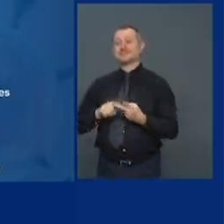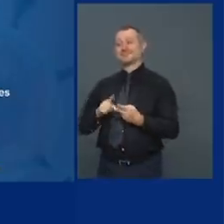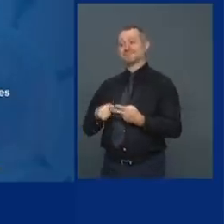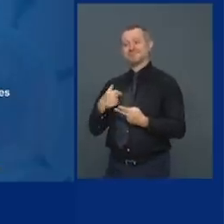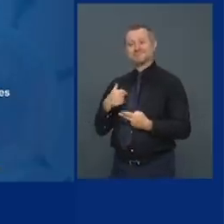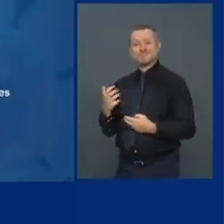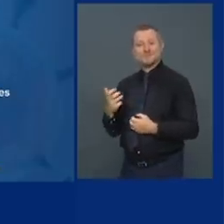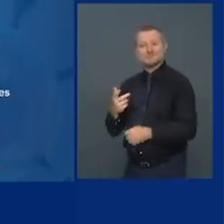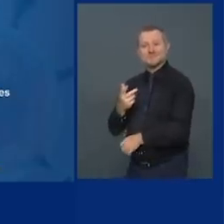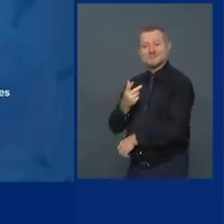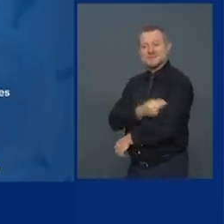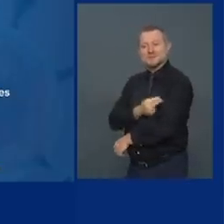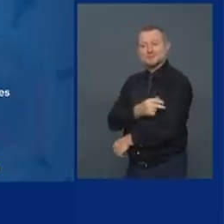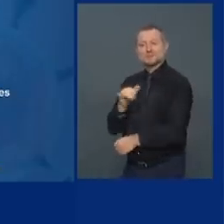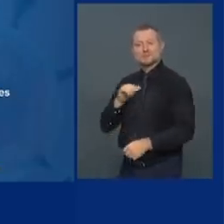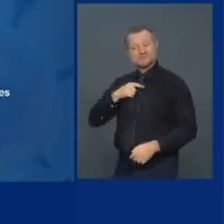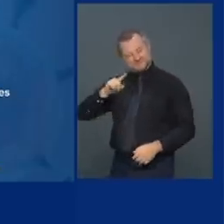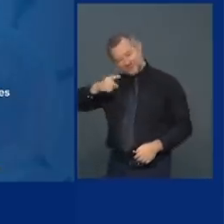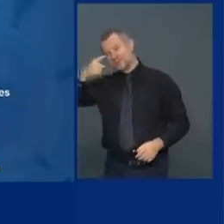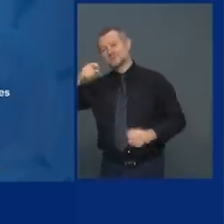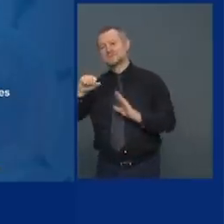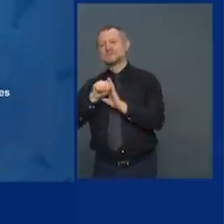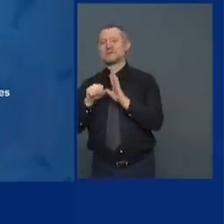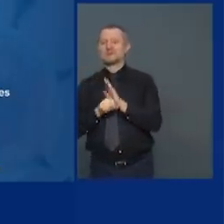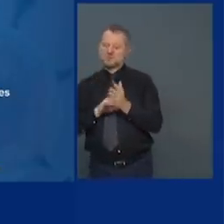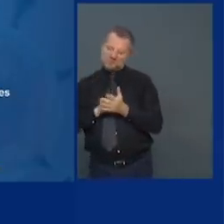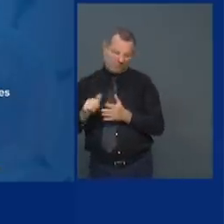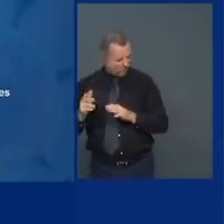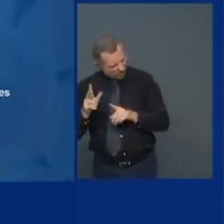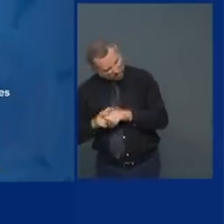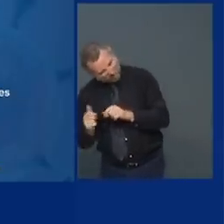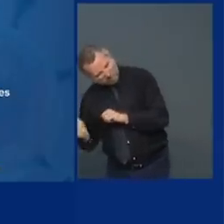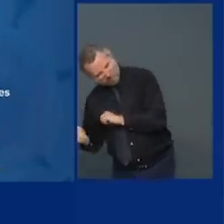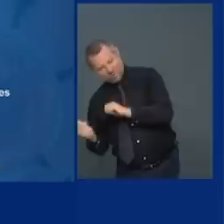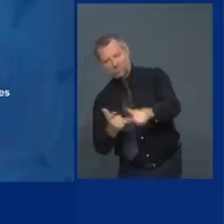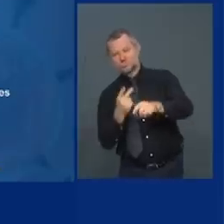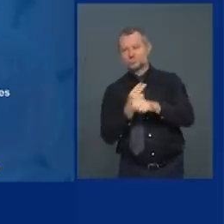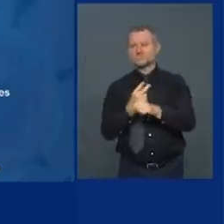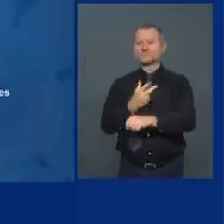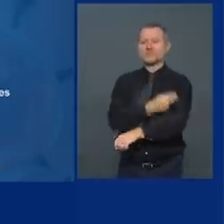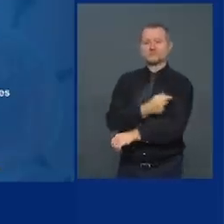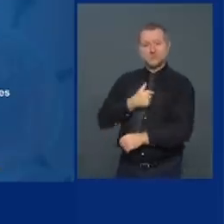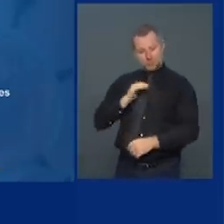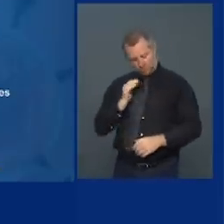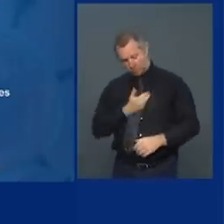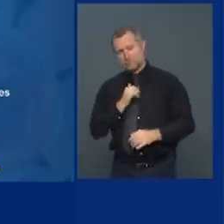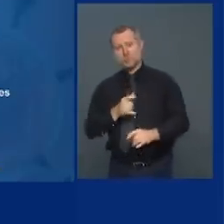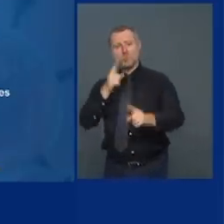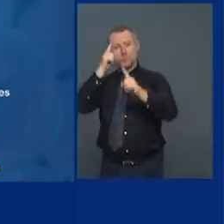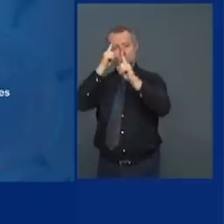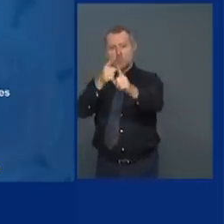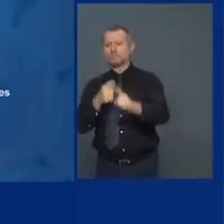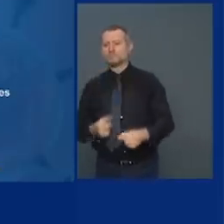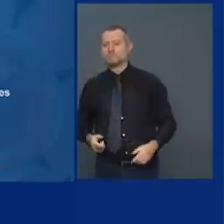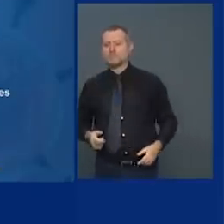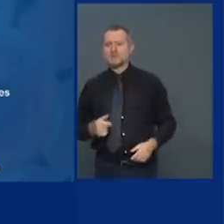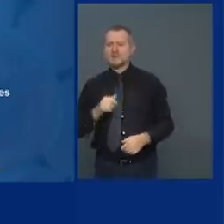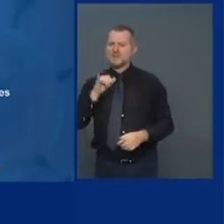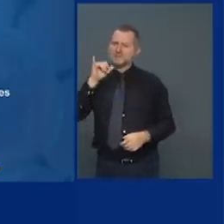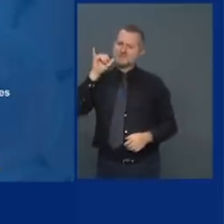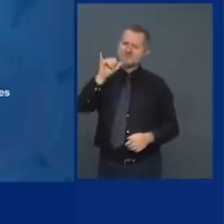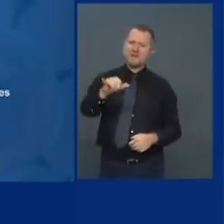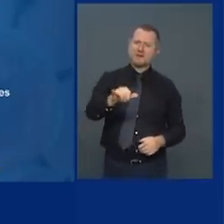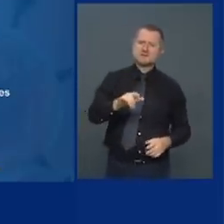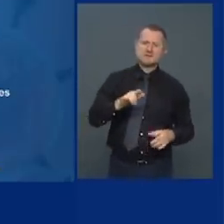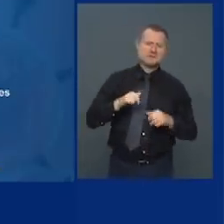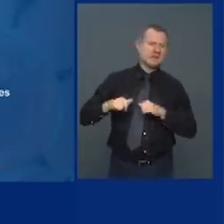immunize vaccinate everybody that's our goal boy you said the bar hard yeah it's new york we